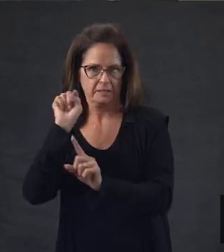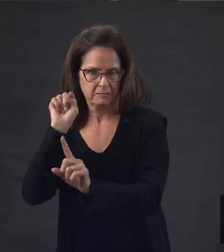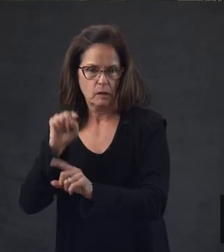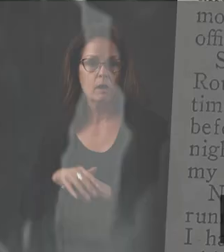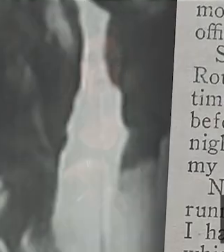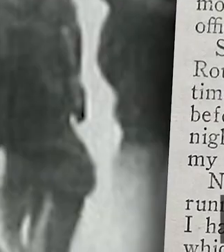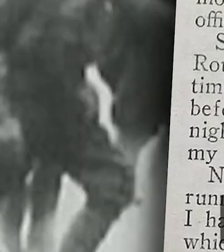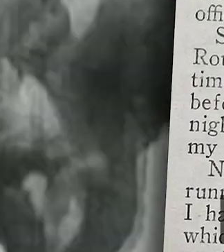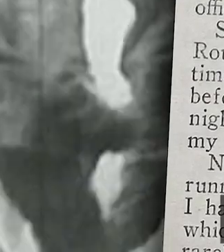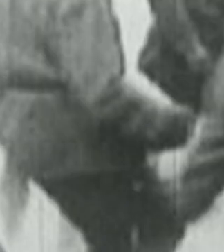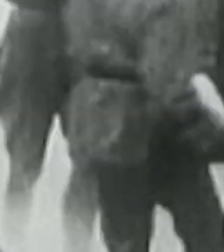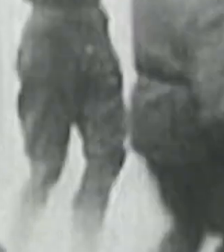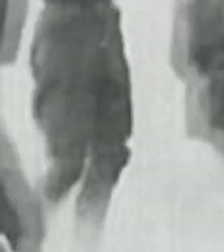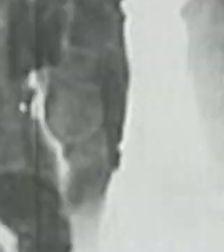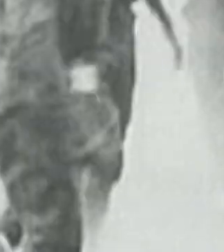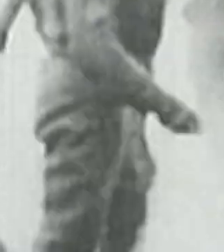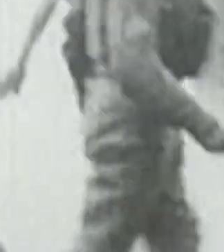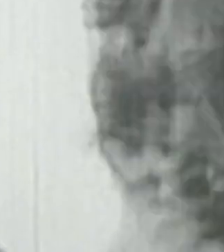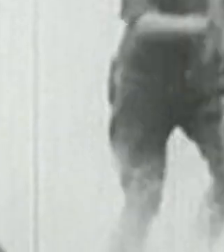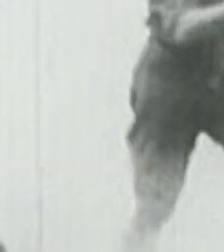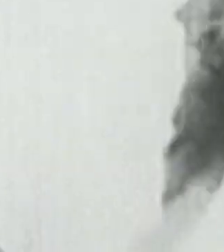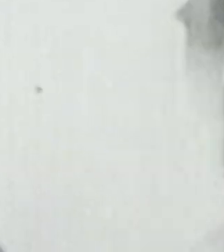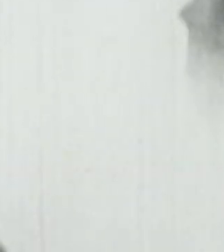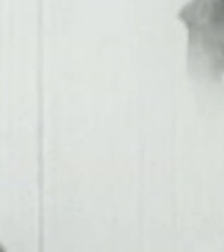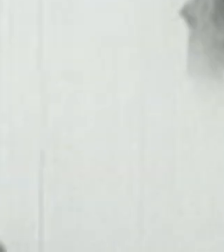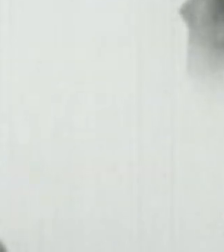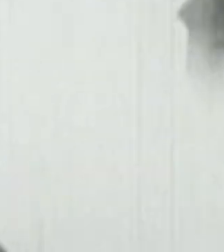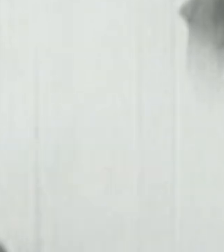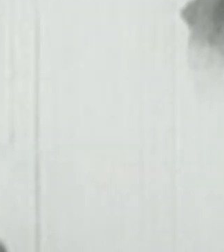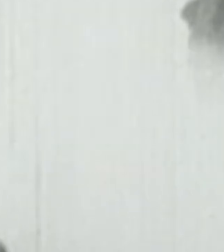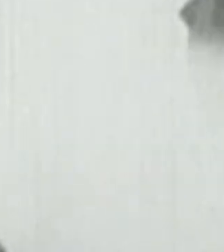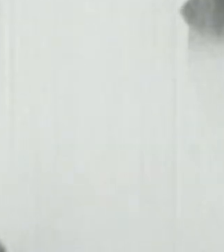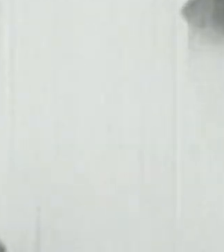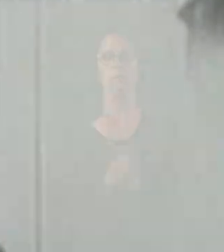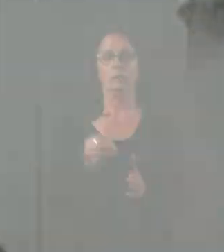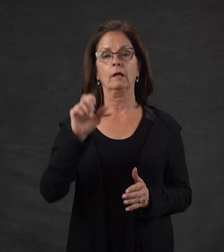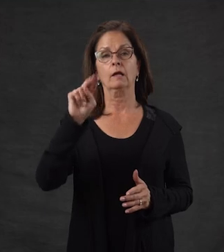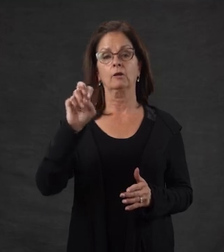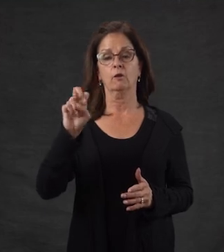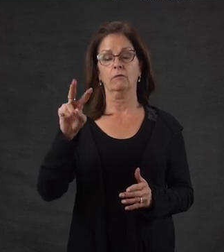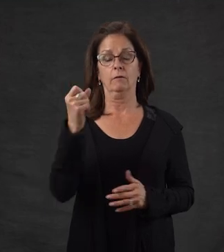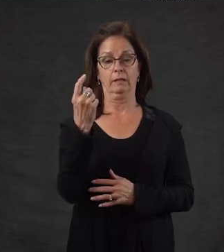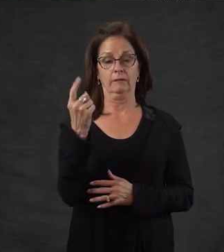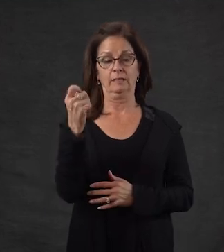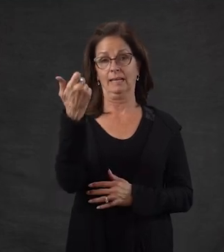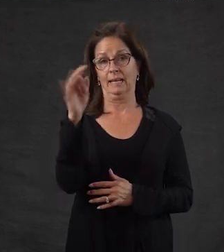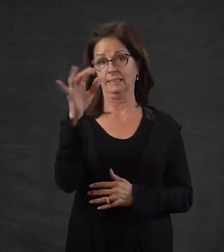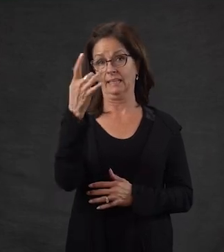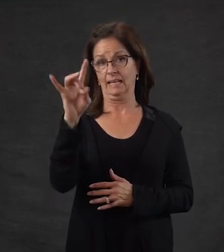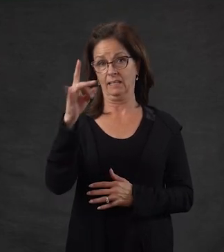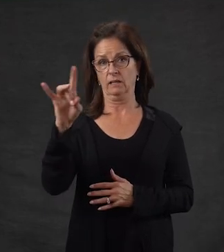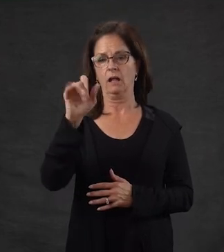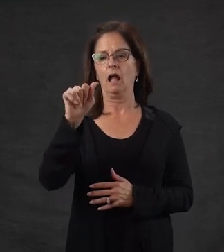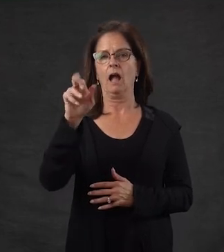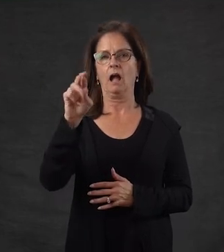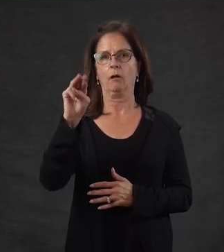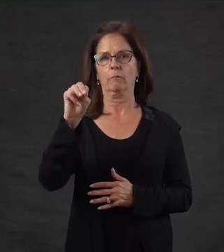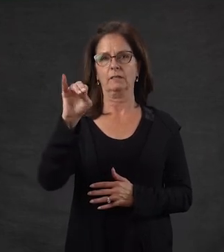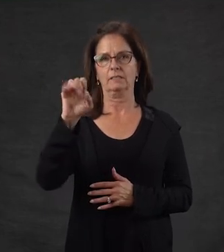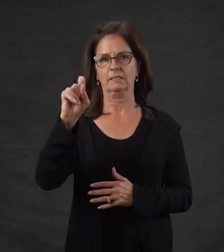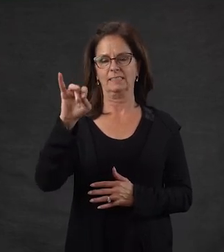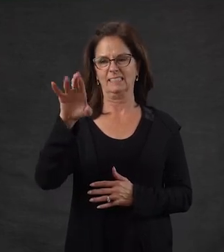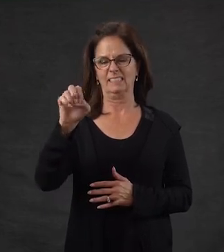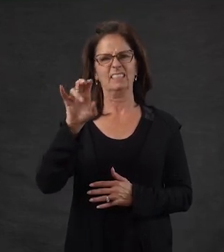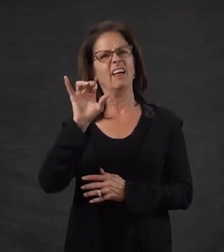Photo, Will Harbert. Archival film, World War I. Newspaper article, Peace is Here at Last. On November 11, 1918, the